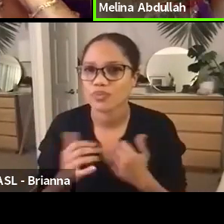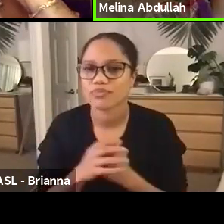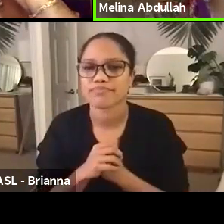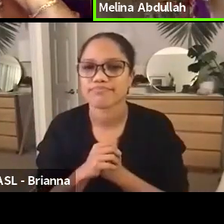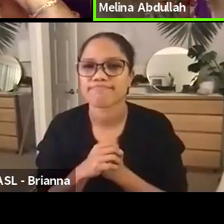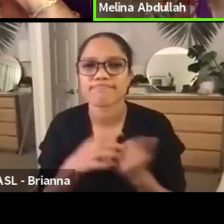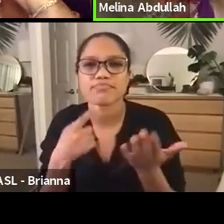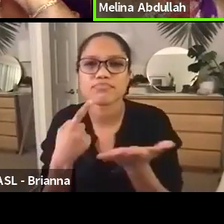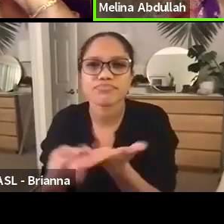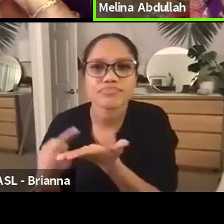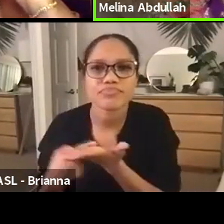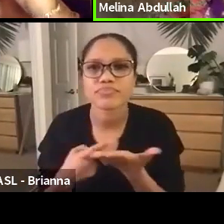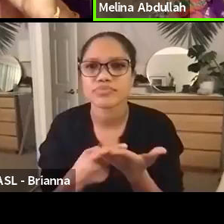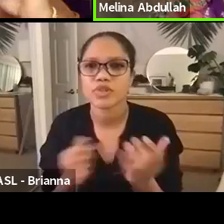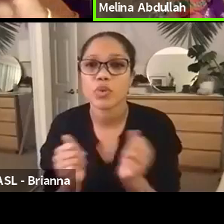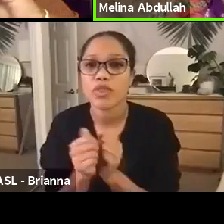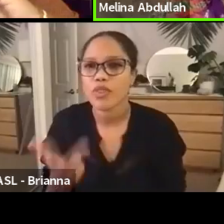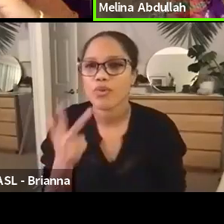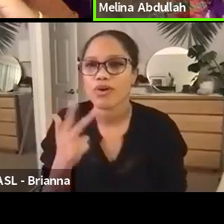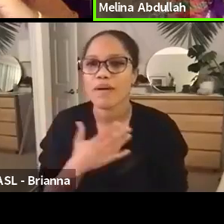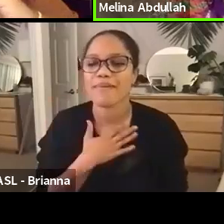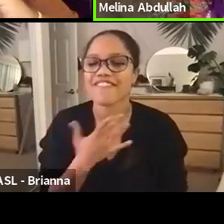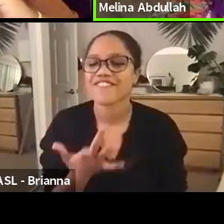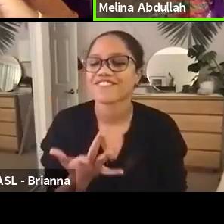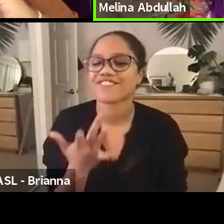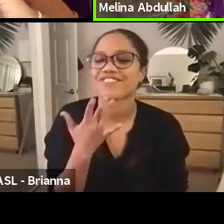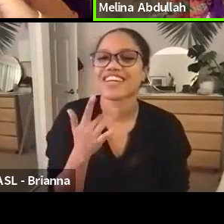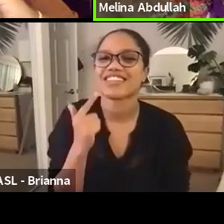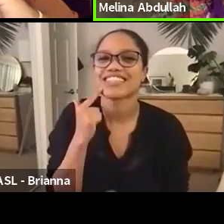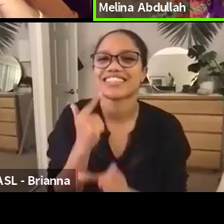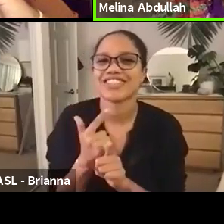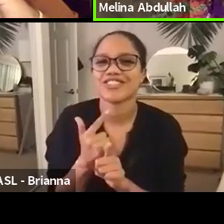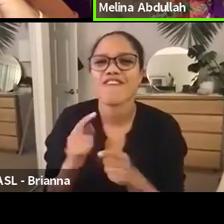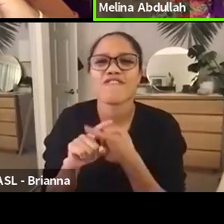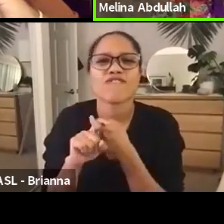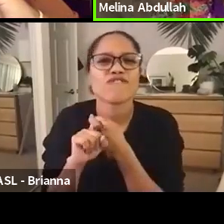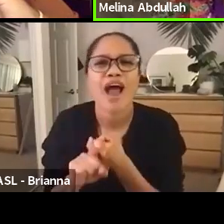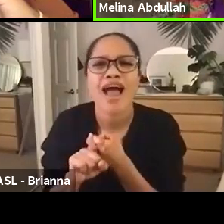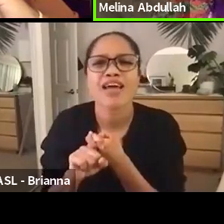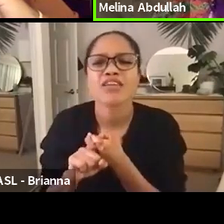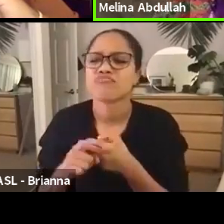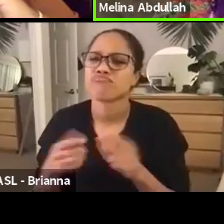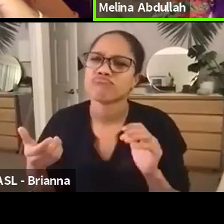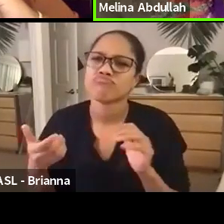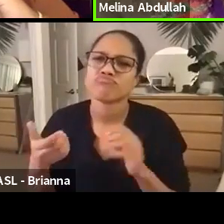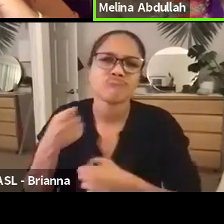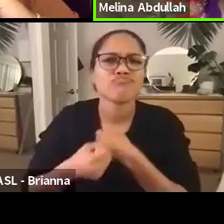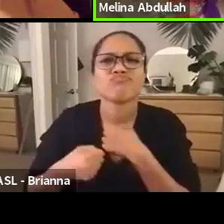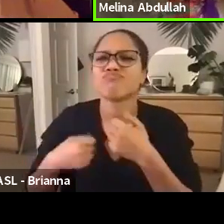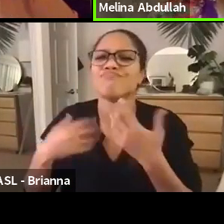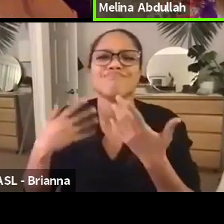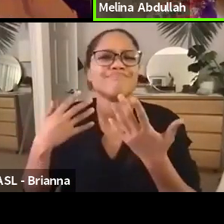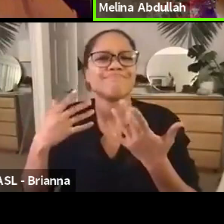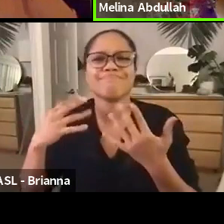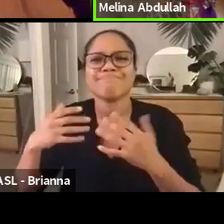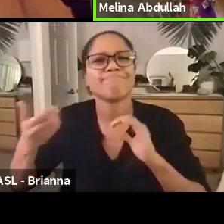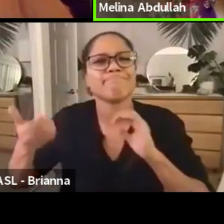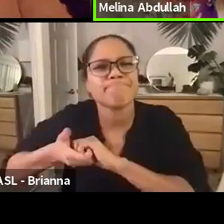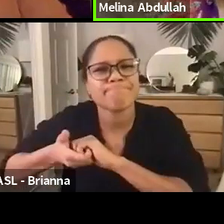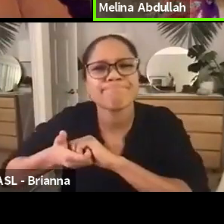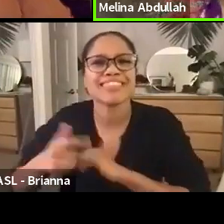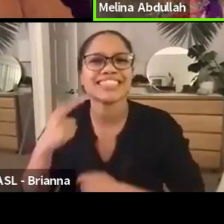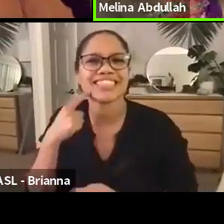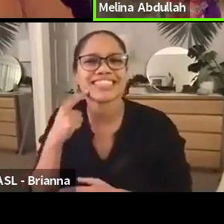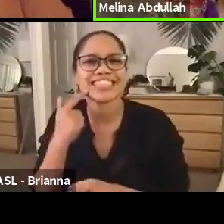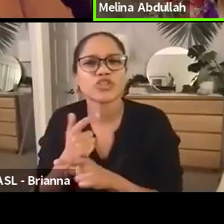Conversations with three of my favorite sister, friend, comrades, sisters in the struggle.